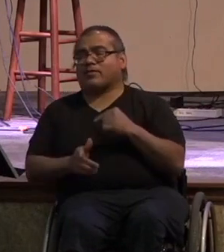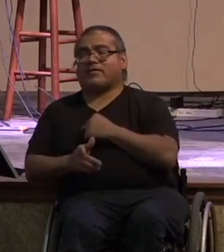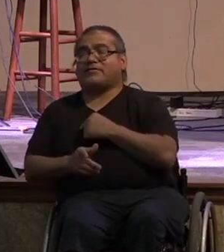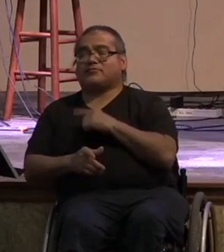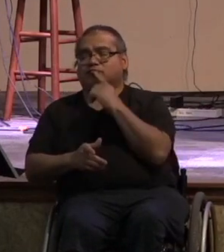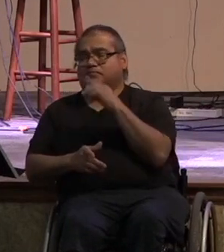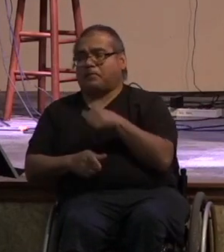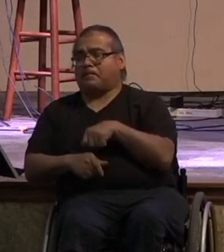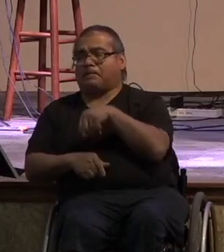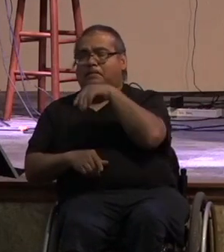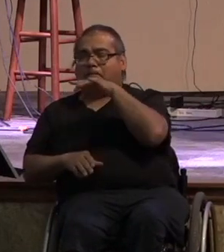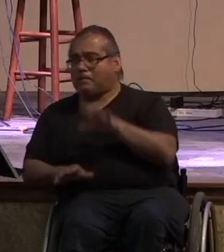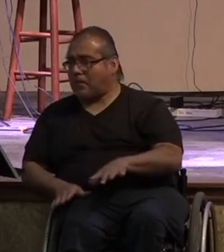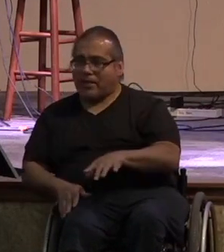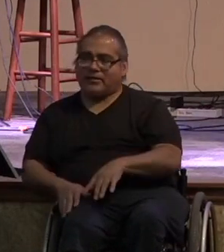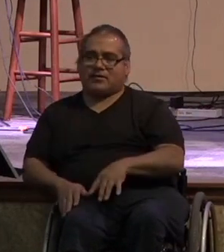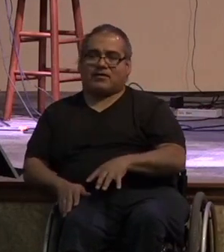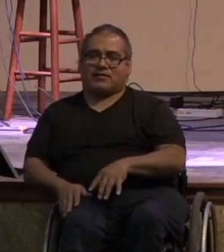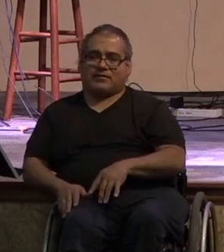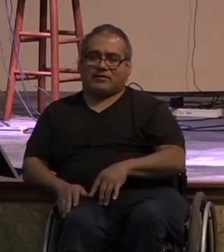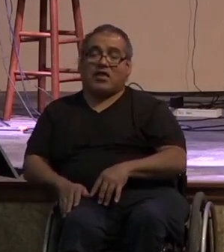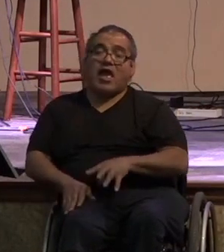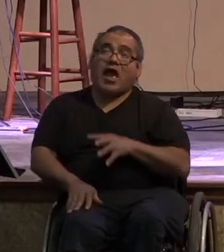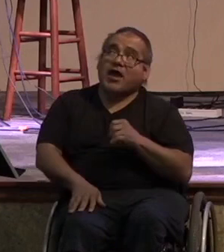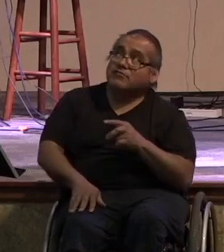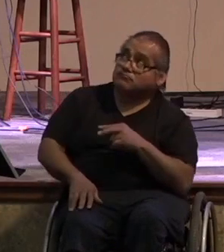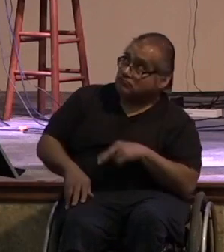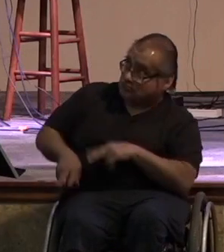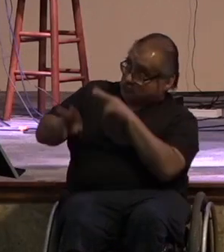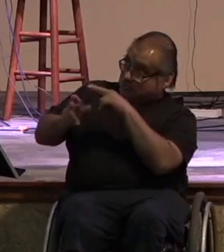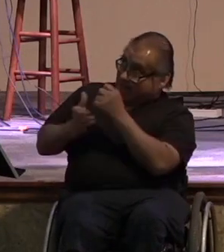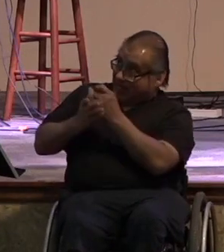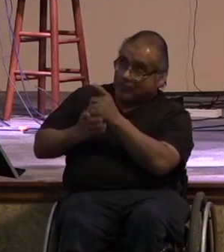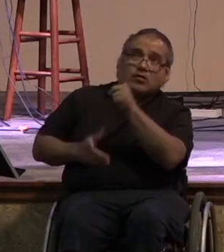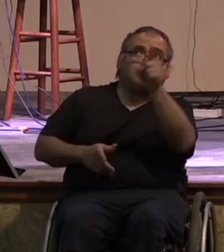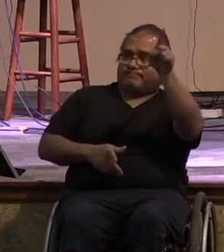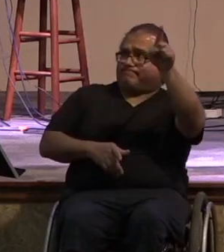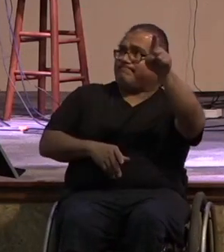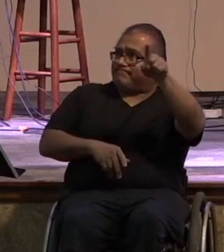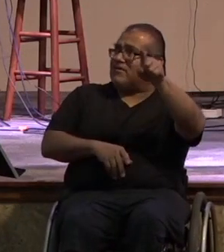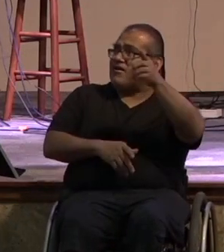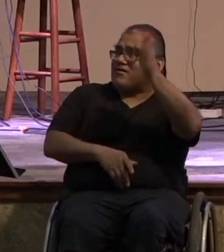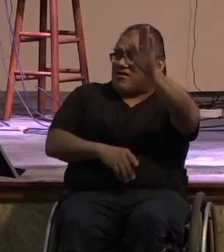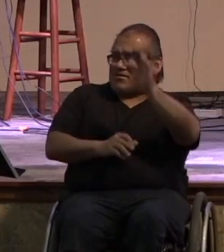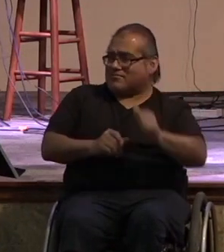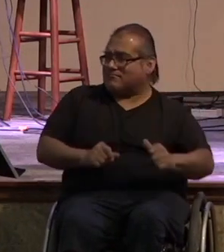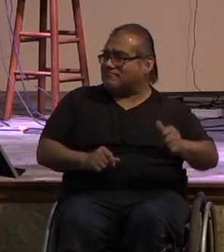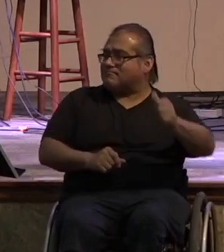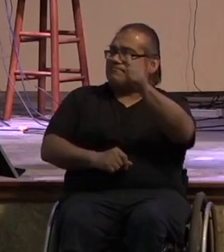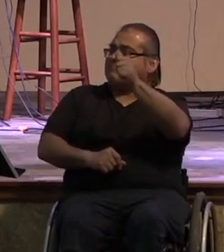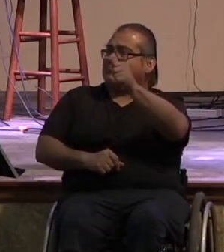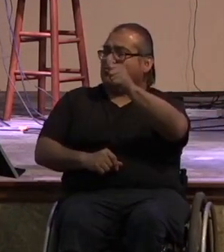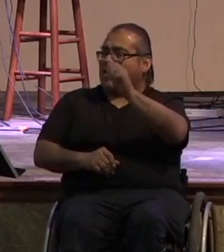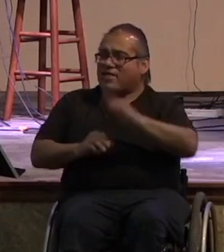as we cast our eyes to the hills let us remember that our god is bigger and greater than our need